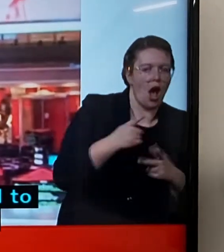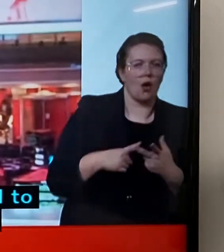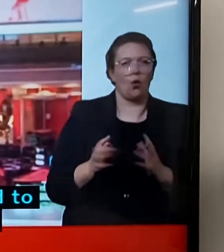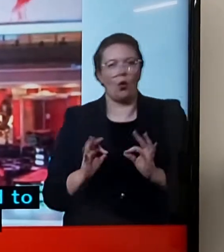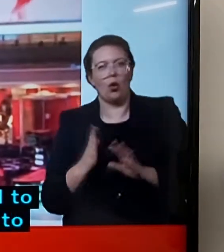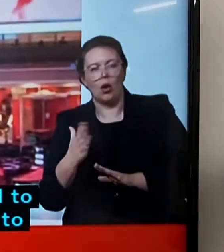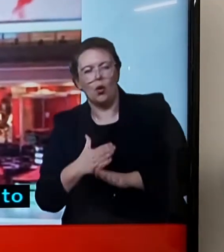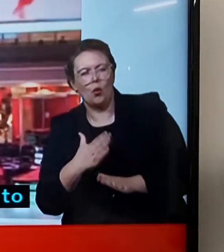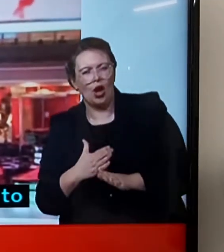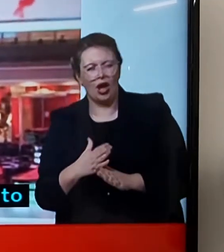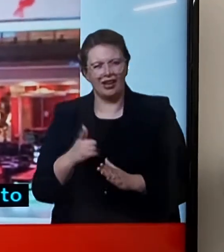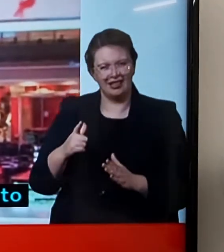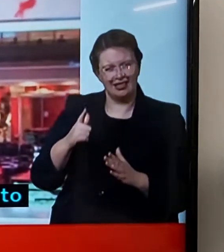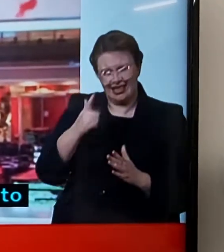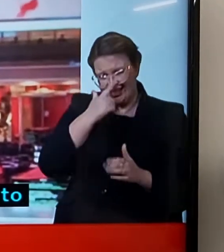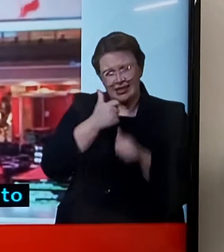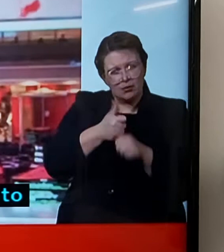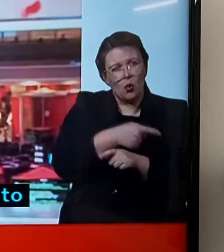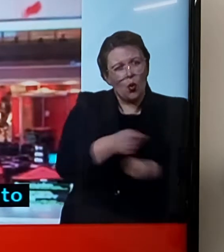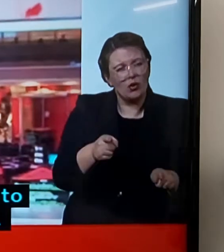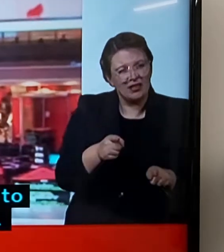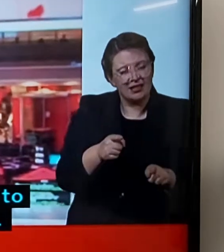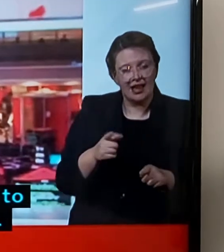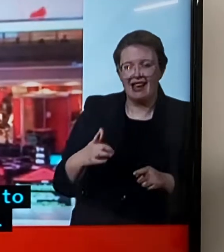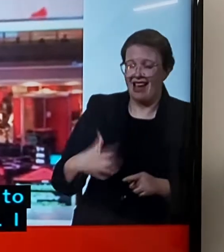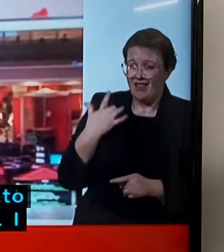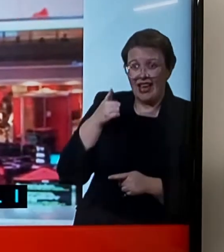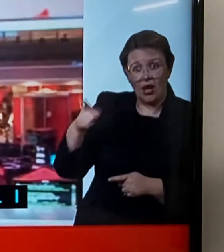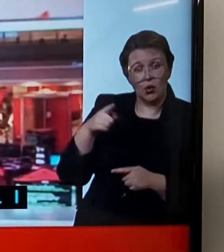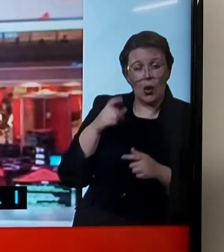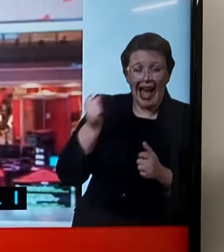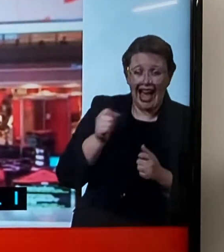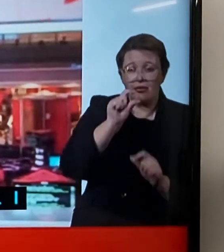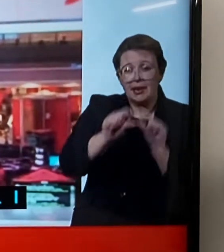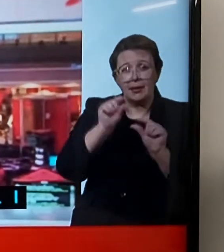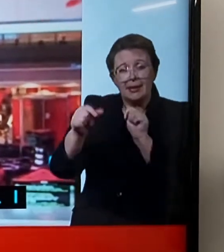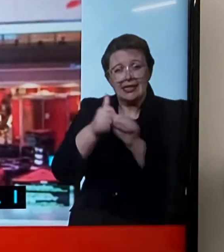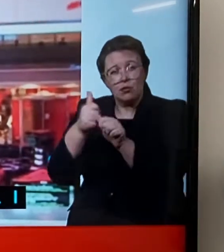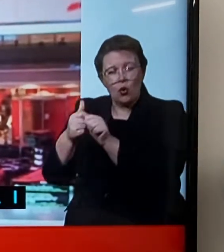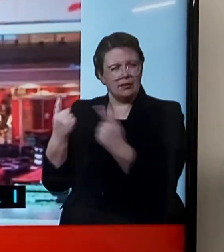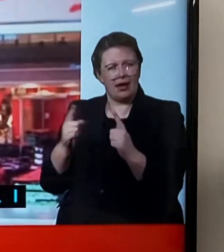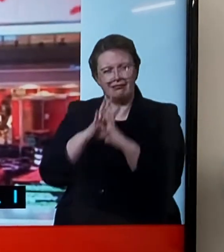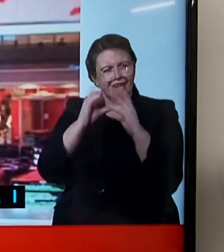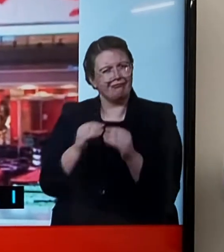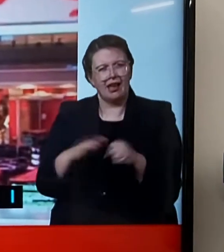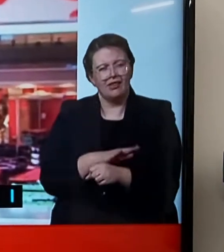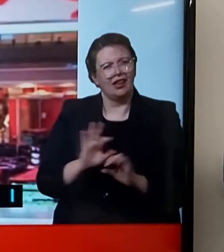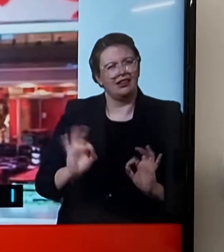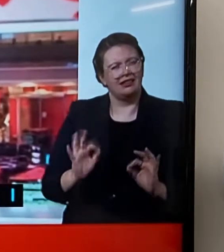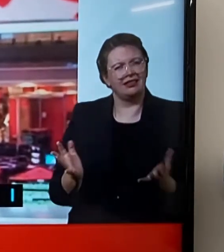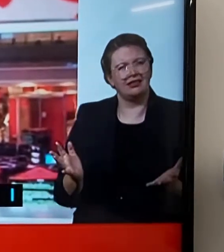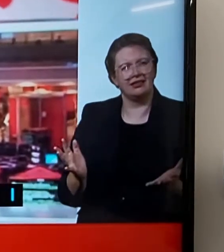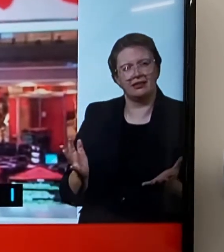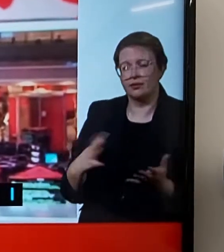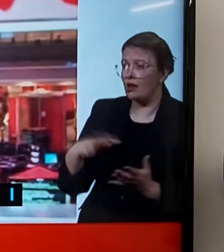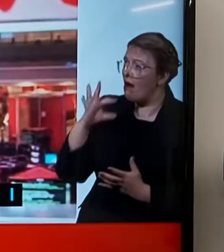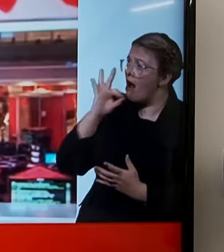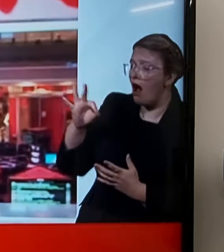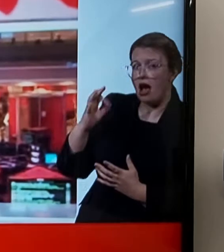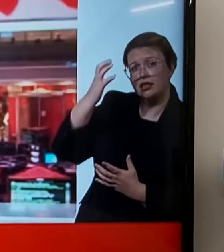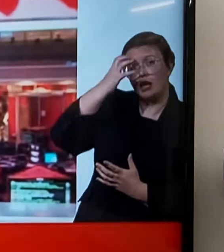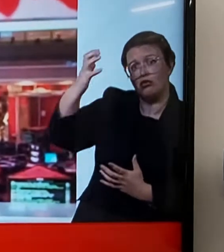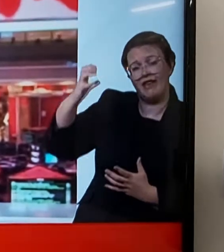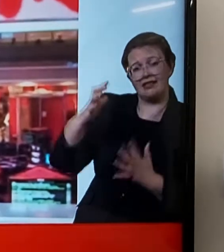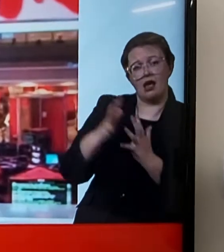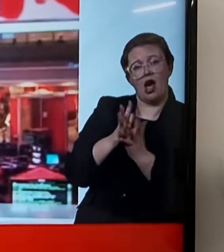as one of your own MPs said, the heating's on but the window is wide open, and Professor Whitty would say some of the measures are proven, in